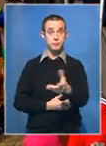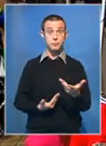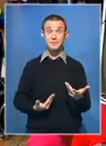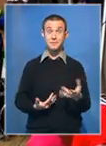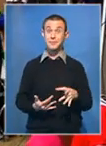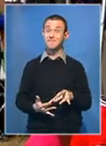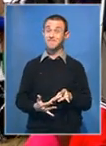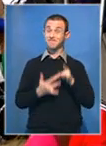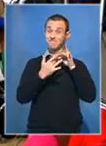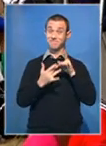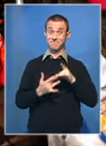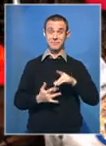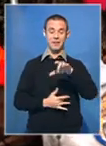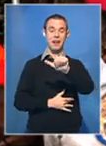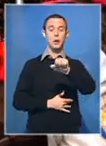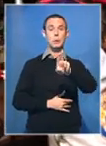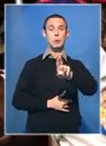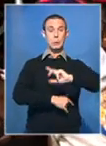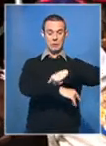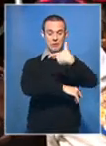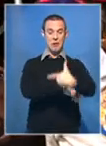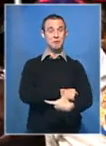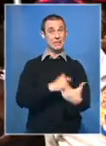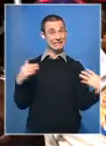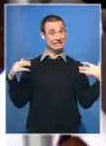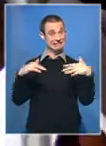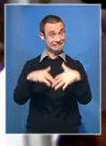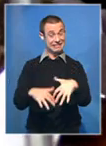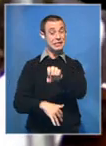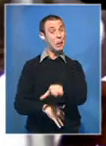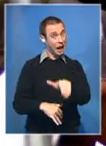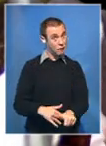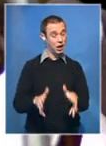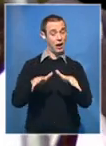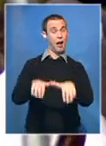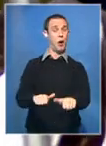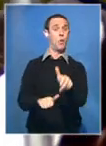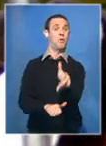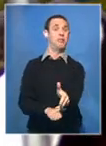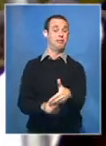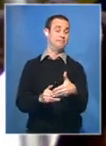hosting the African Union Summit later this year. Lehana Totezi, SABC News.